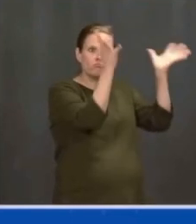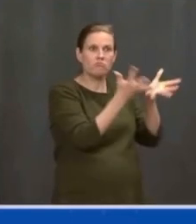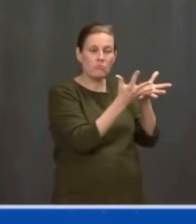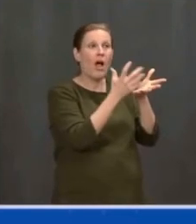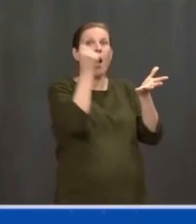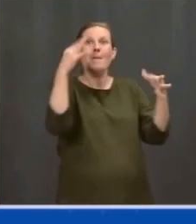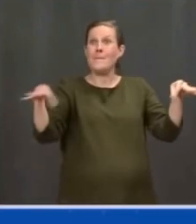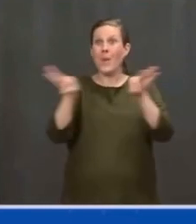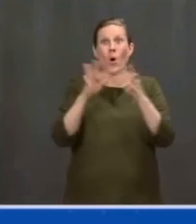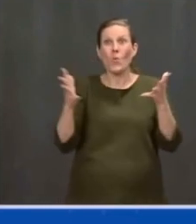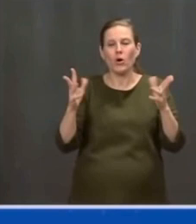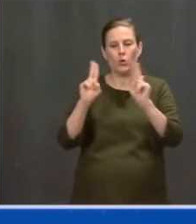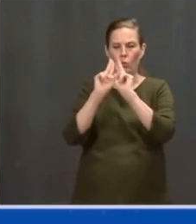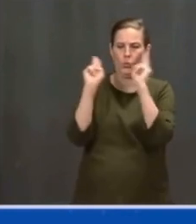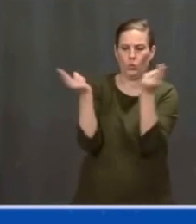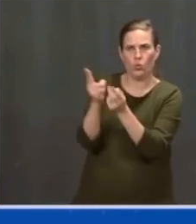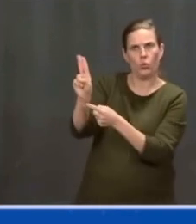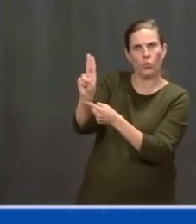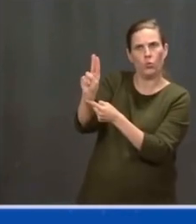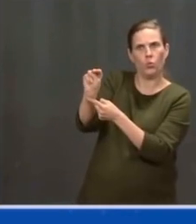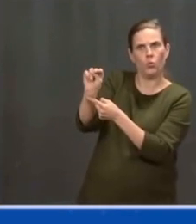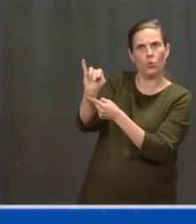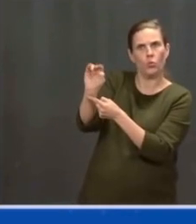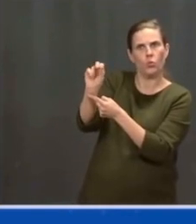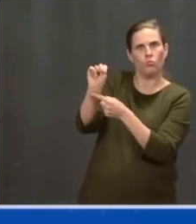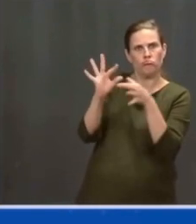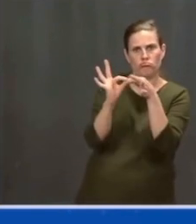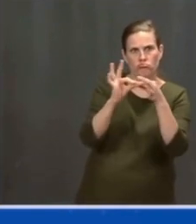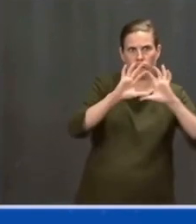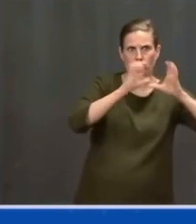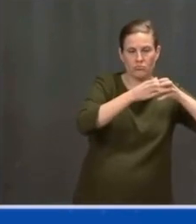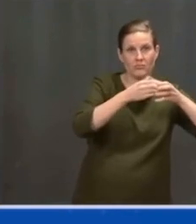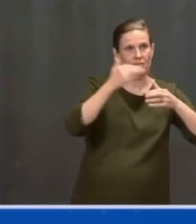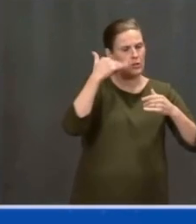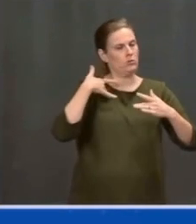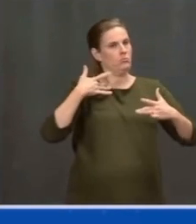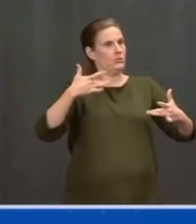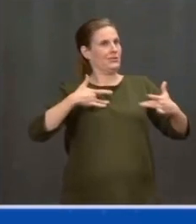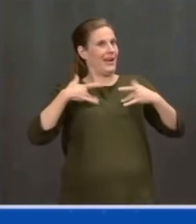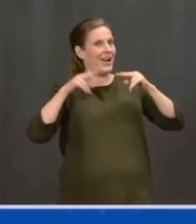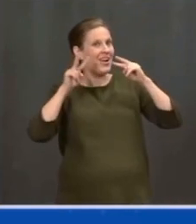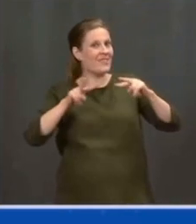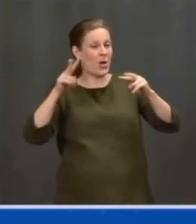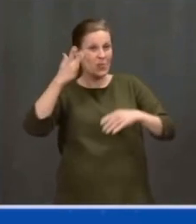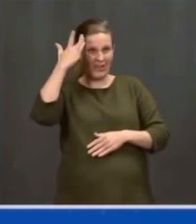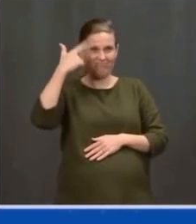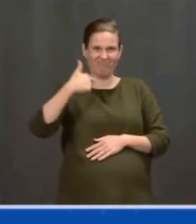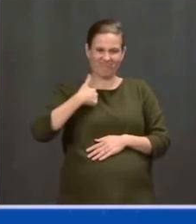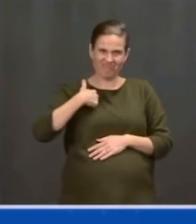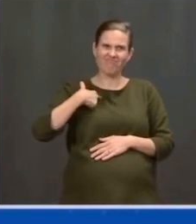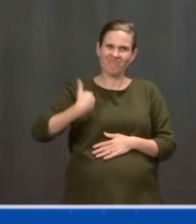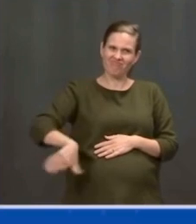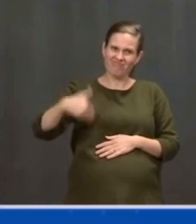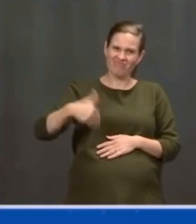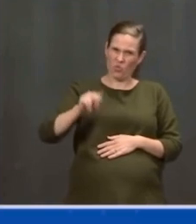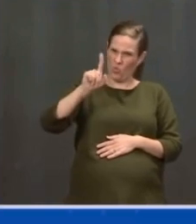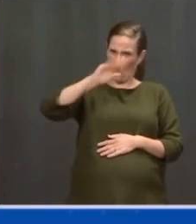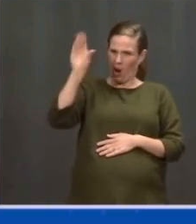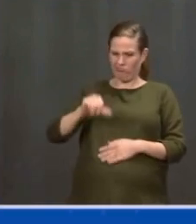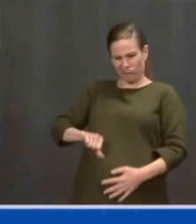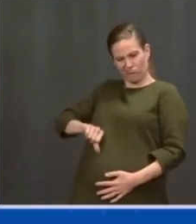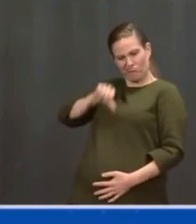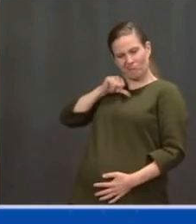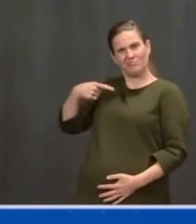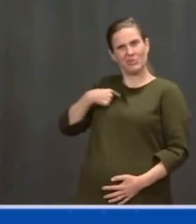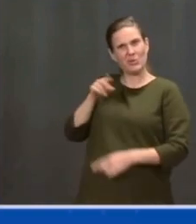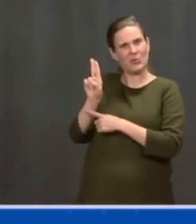Here's another reason I'm so excited about this. I'm 100% a union guy. It is in my blood. The union changed my life, and it